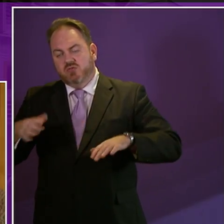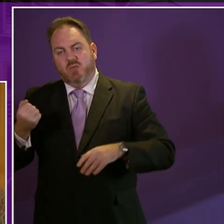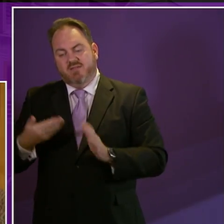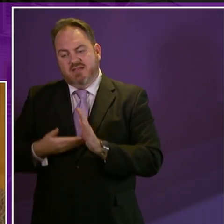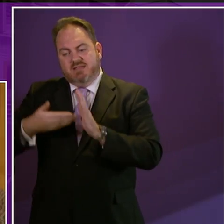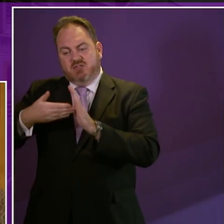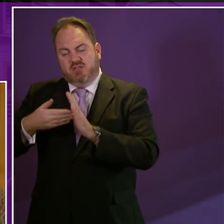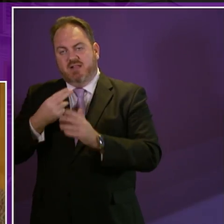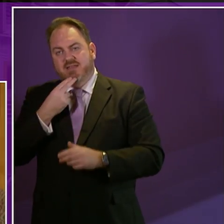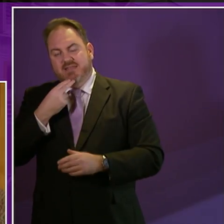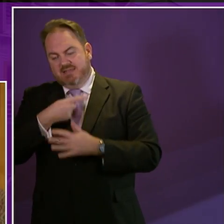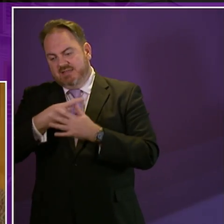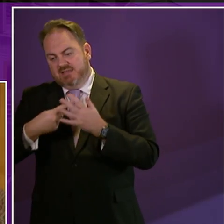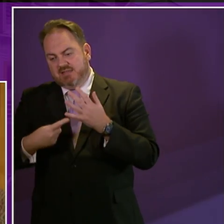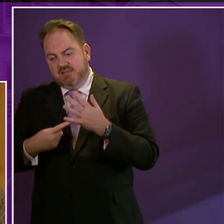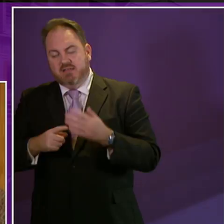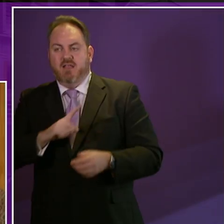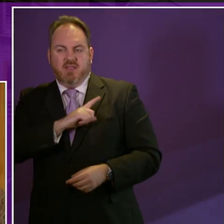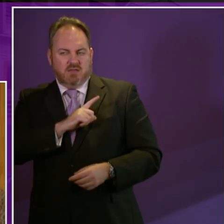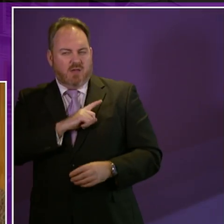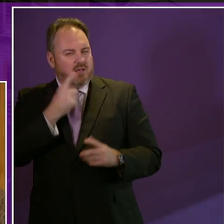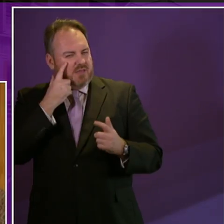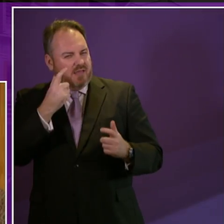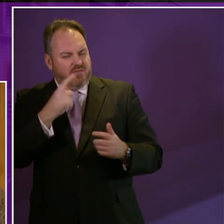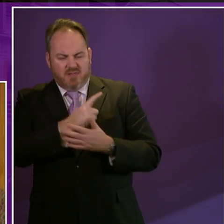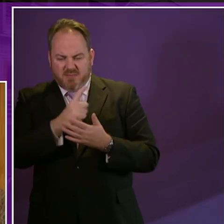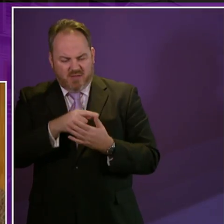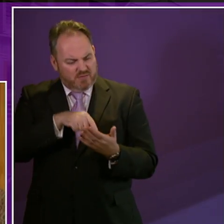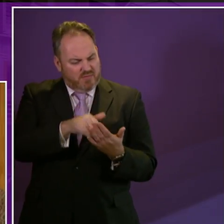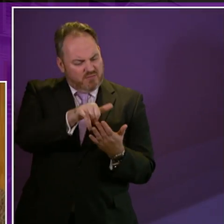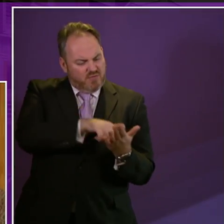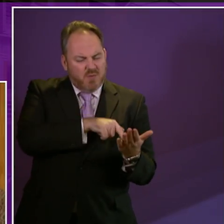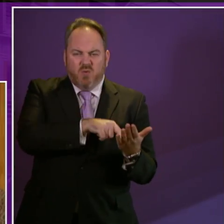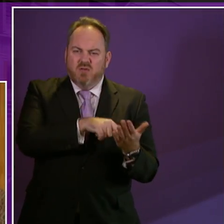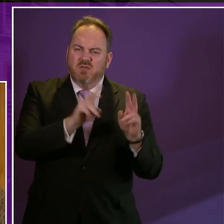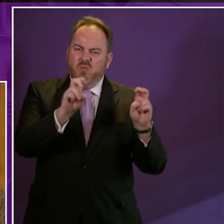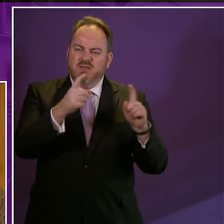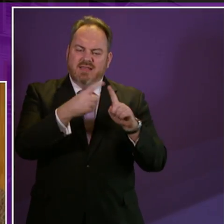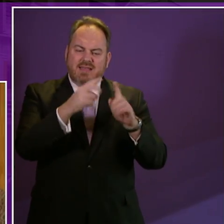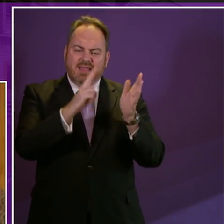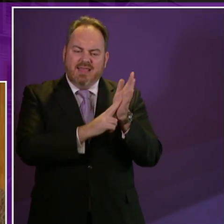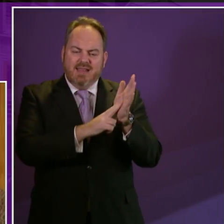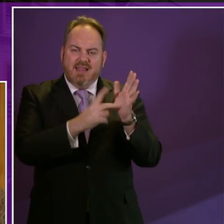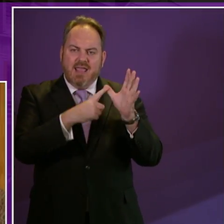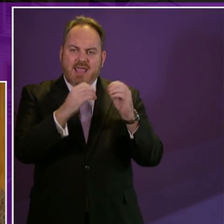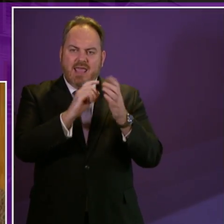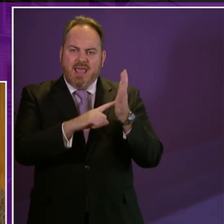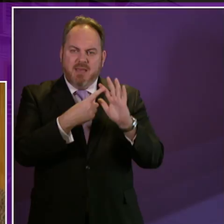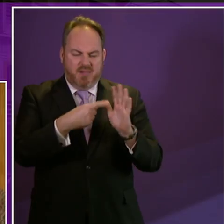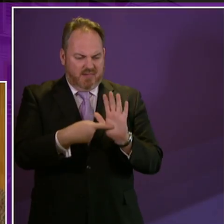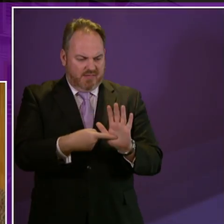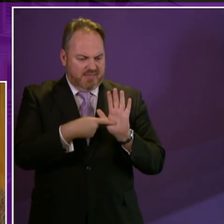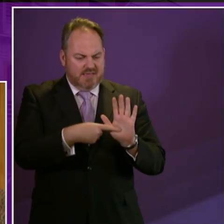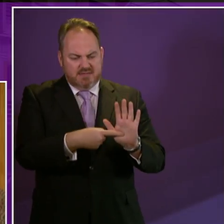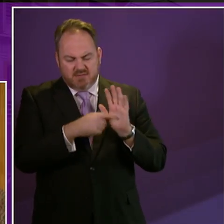and this is why I would note a slight error of caution about the Enable report this week which showed concern among parents teachers and